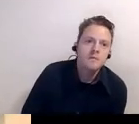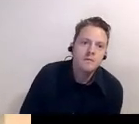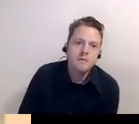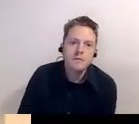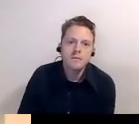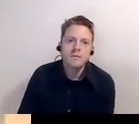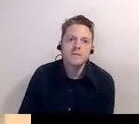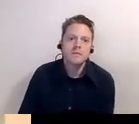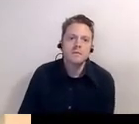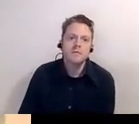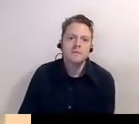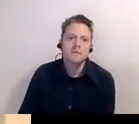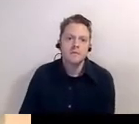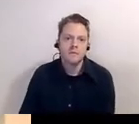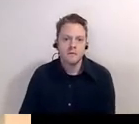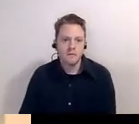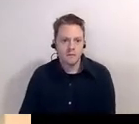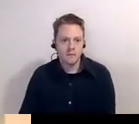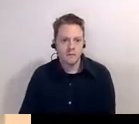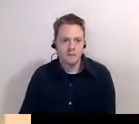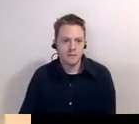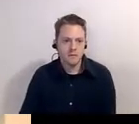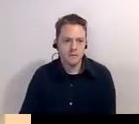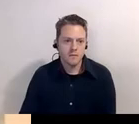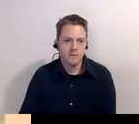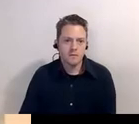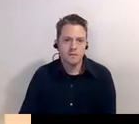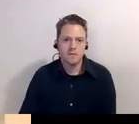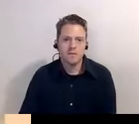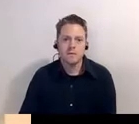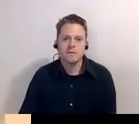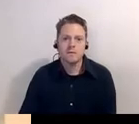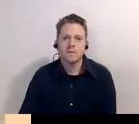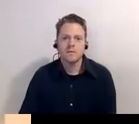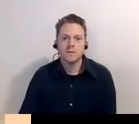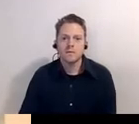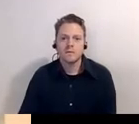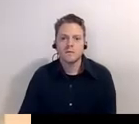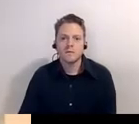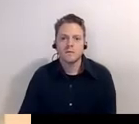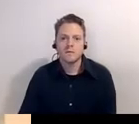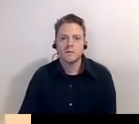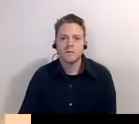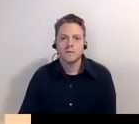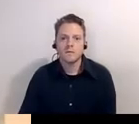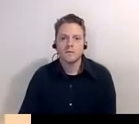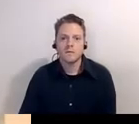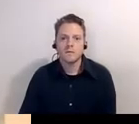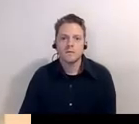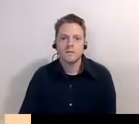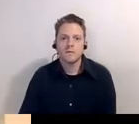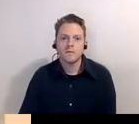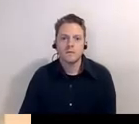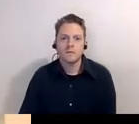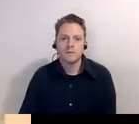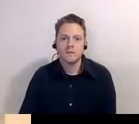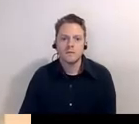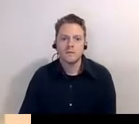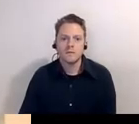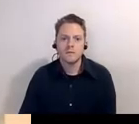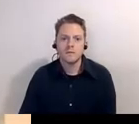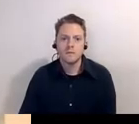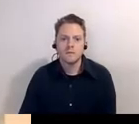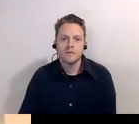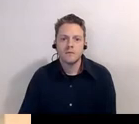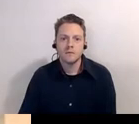so they hand out packets of cigarettes at the end of these uh factory tours i heard they yeah john i heard that they